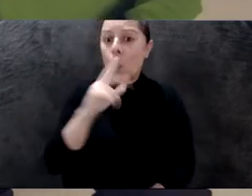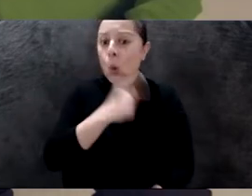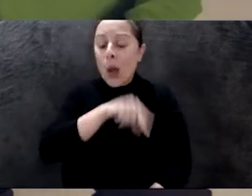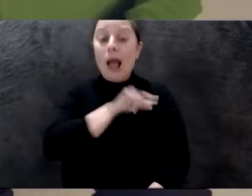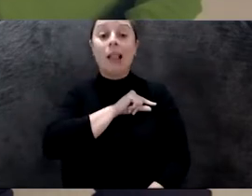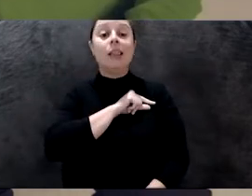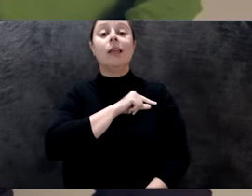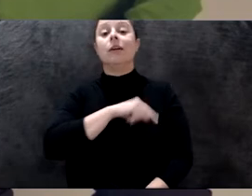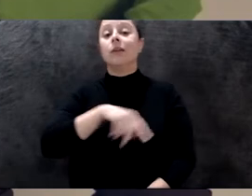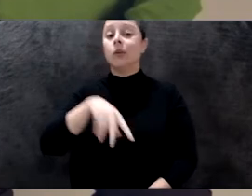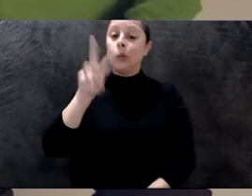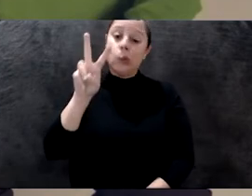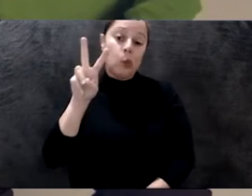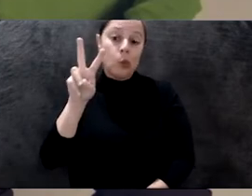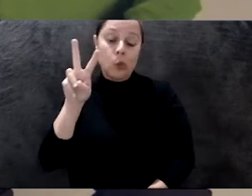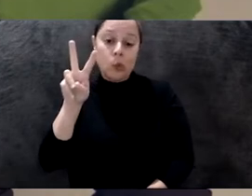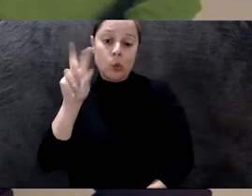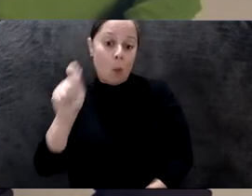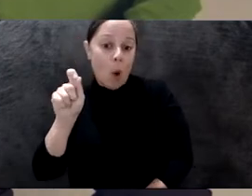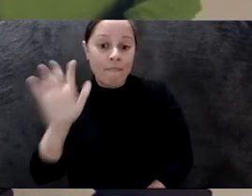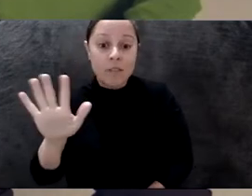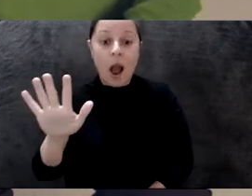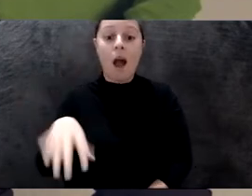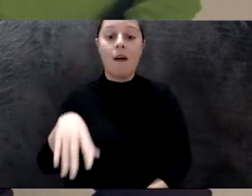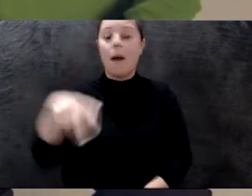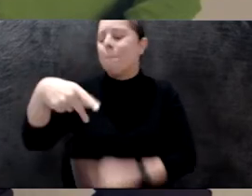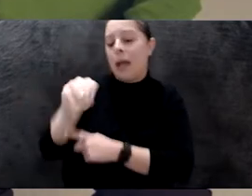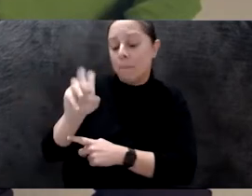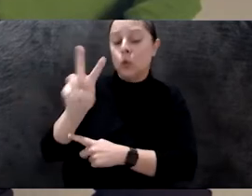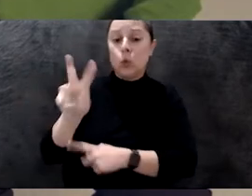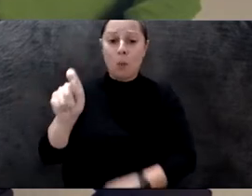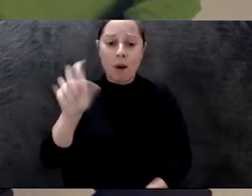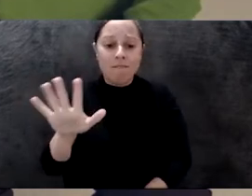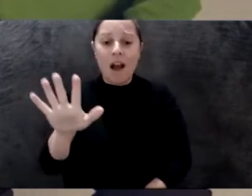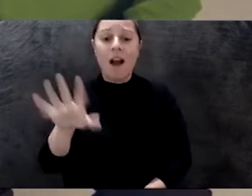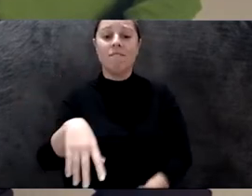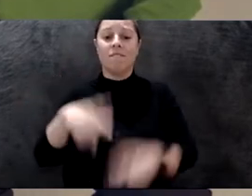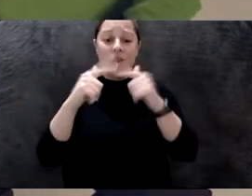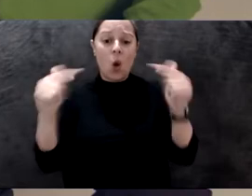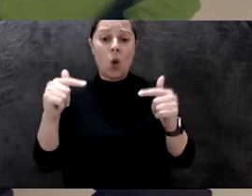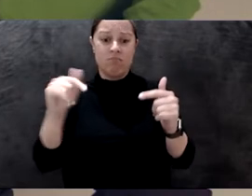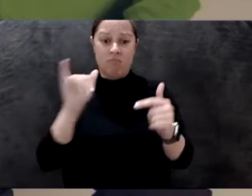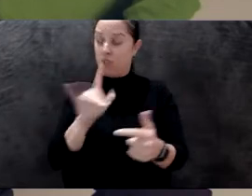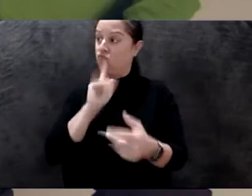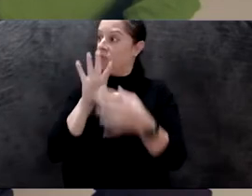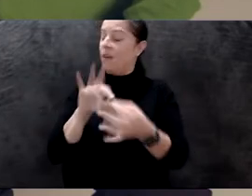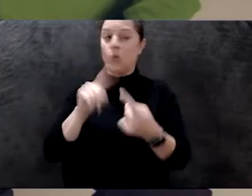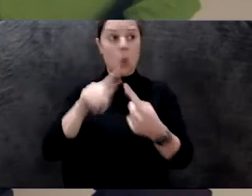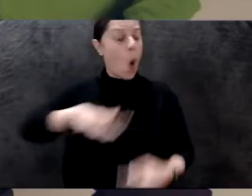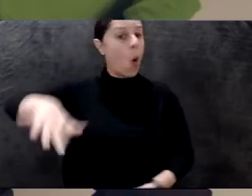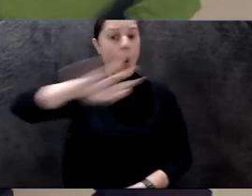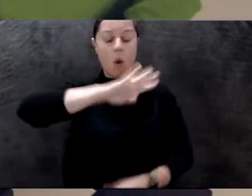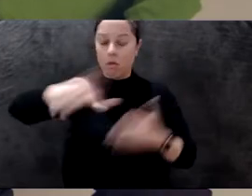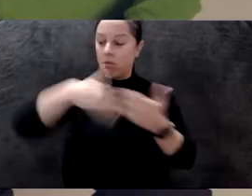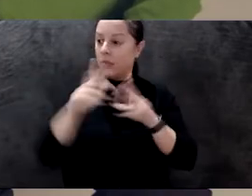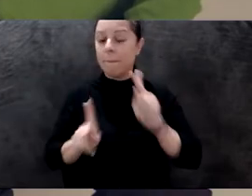so relevant to all of us, but also actually something you've talked about with me is our relationship to the